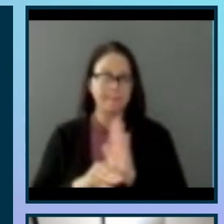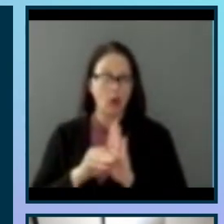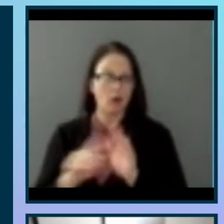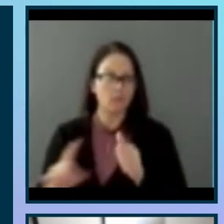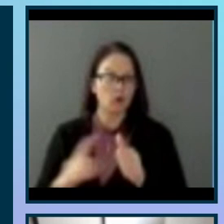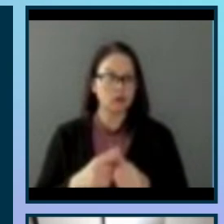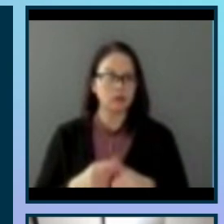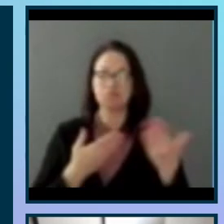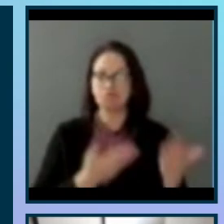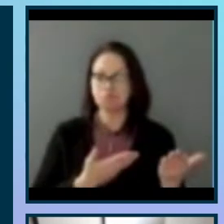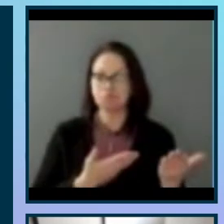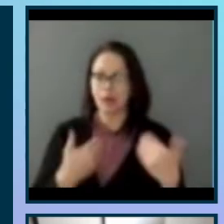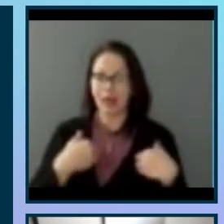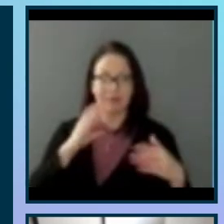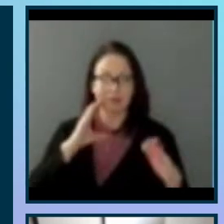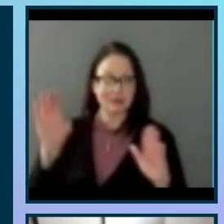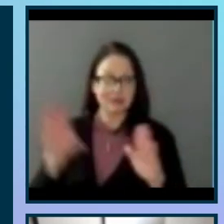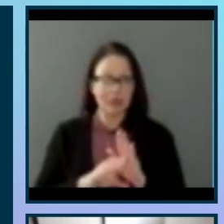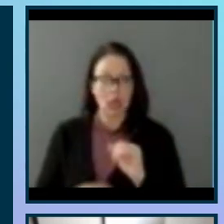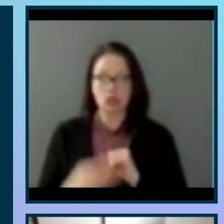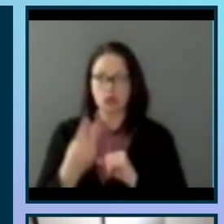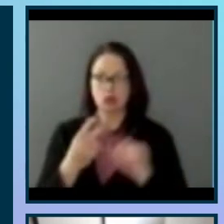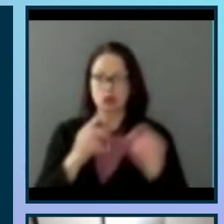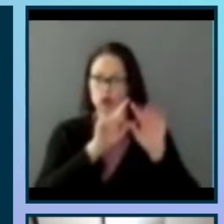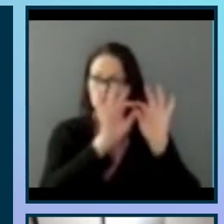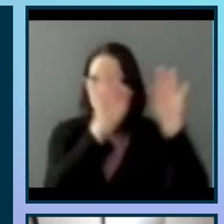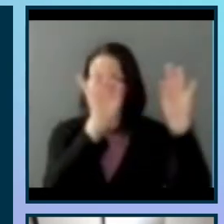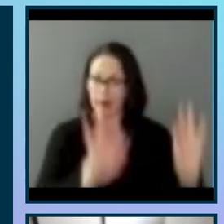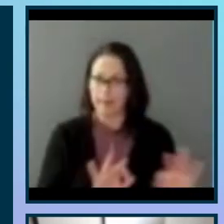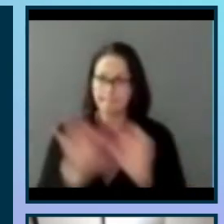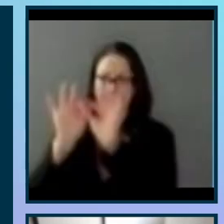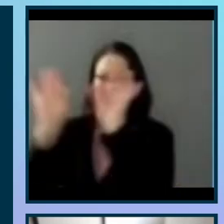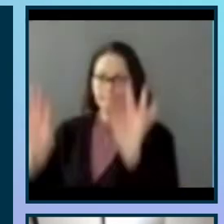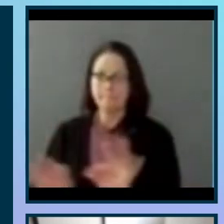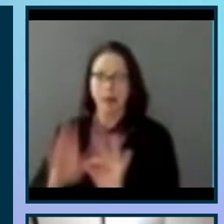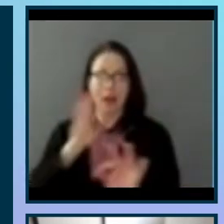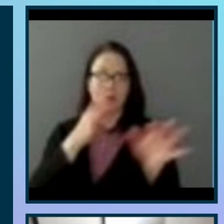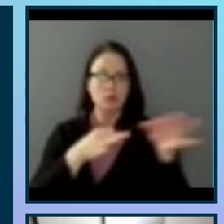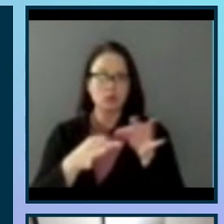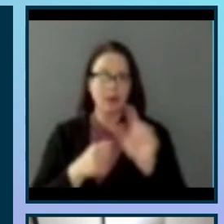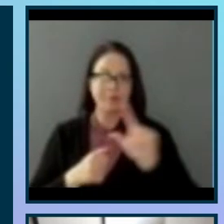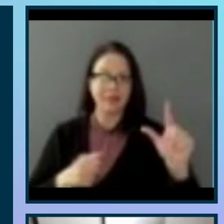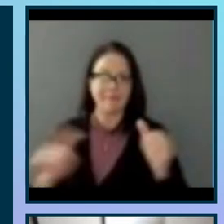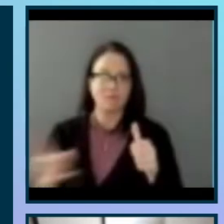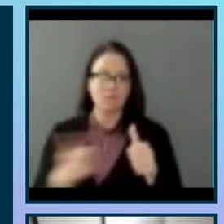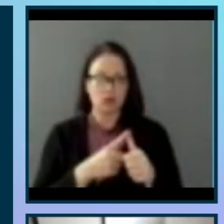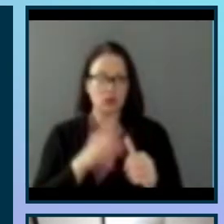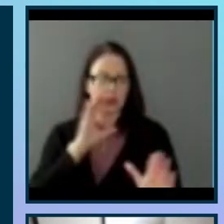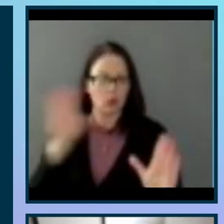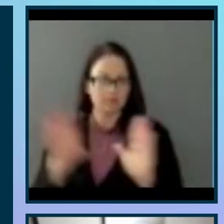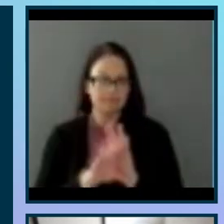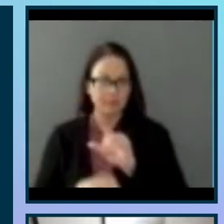have an image of two wireframes. I'll describe the one on the left first and then the one on the right. So the image on the left